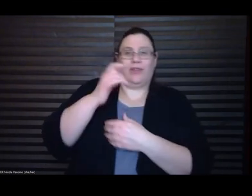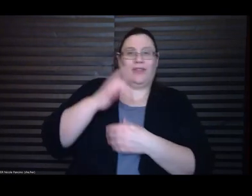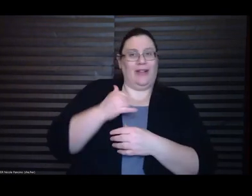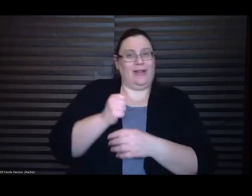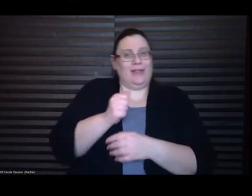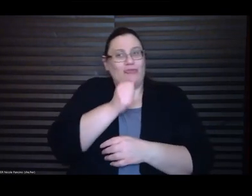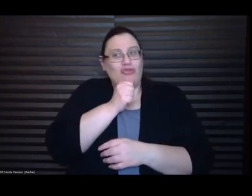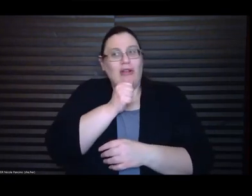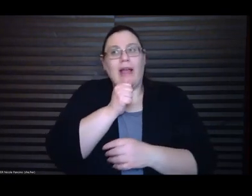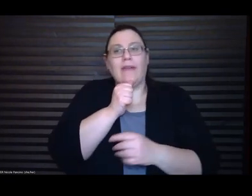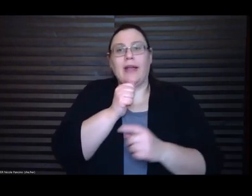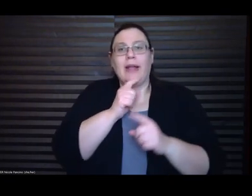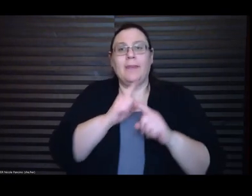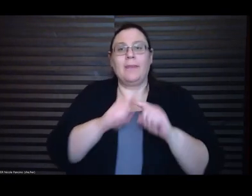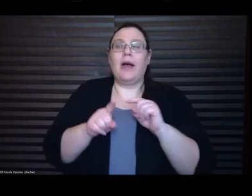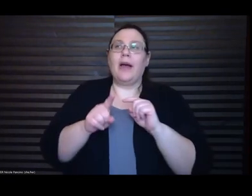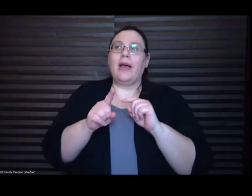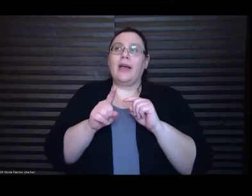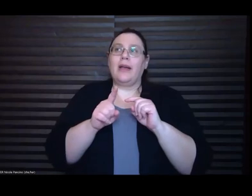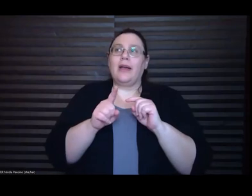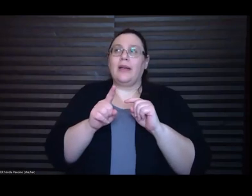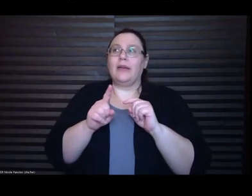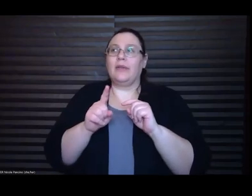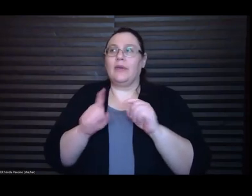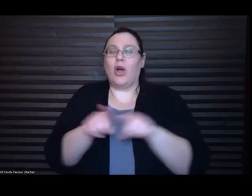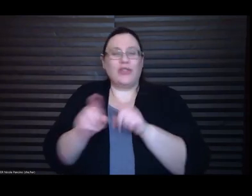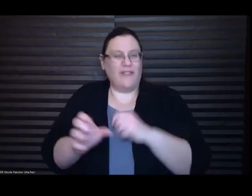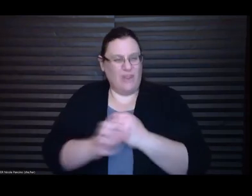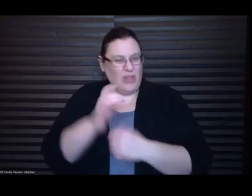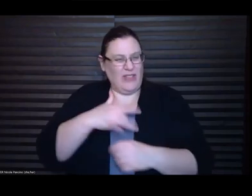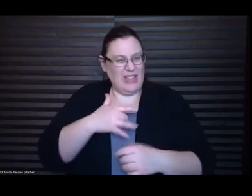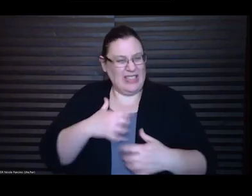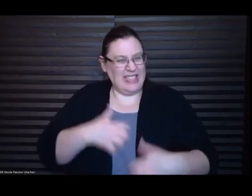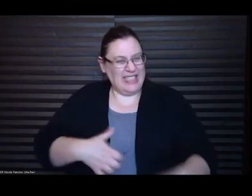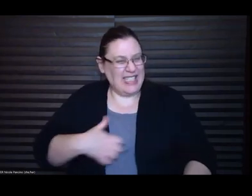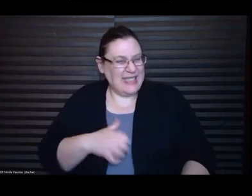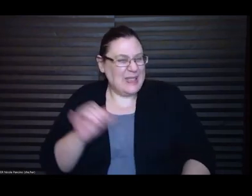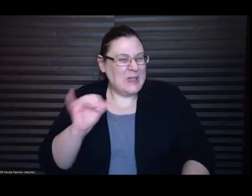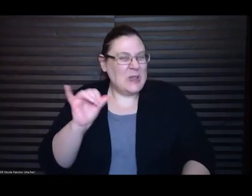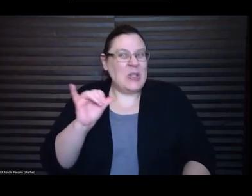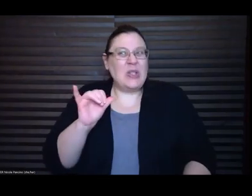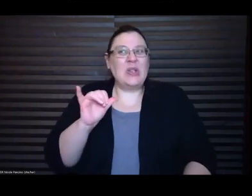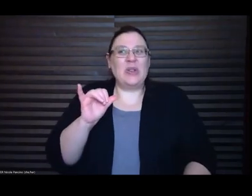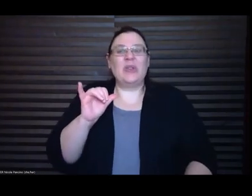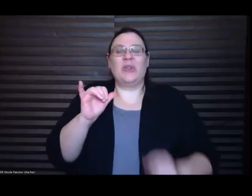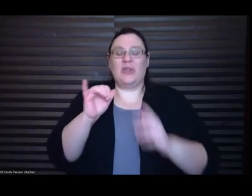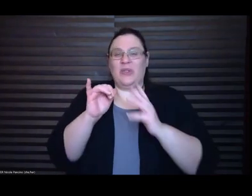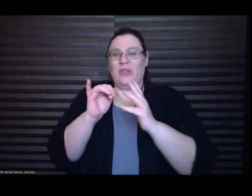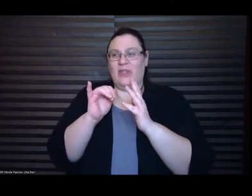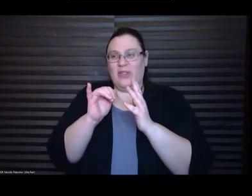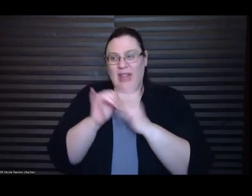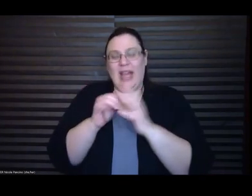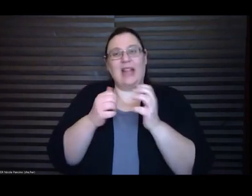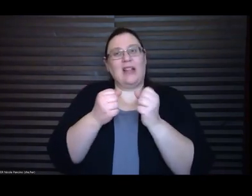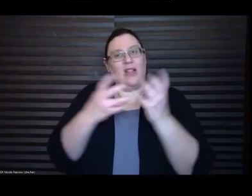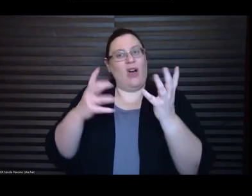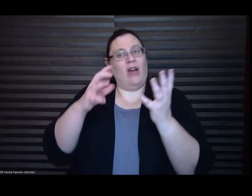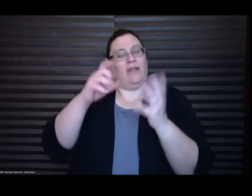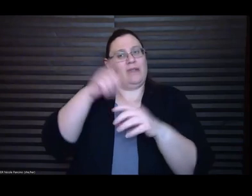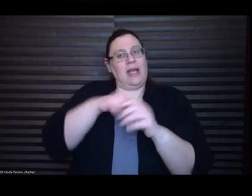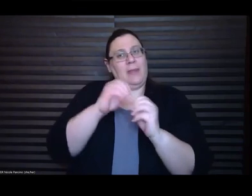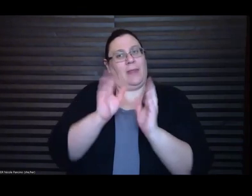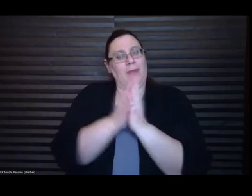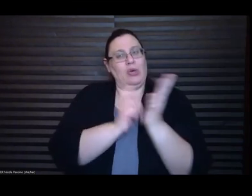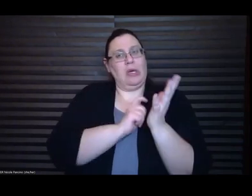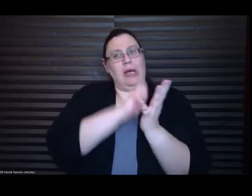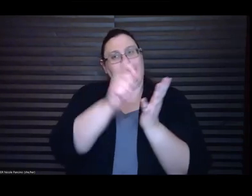that that also have a lot of real estate in the book. And also just the, there's this moment